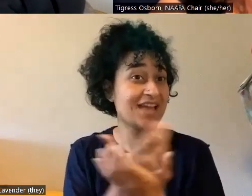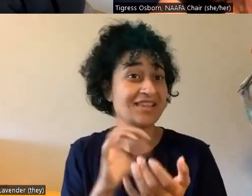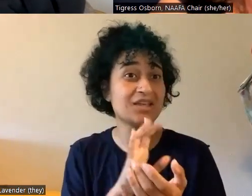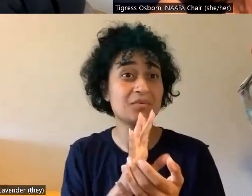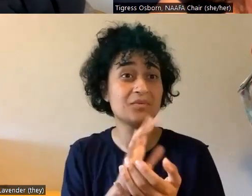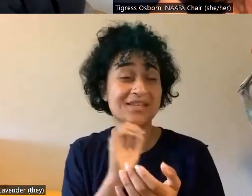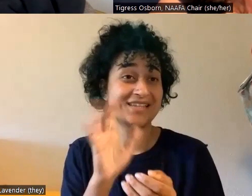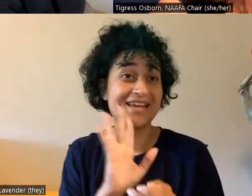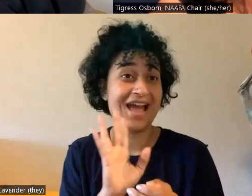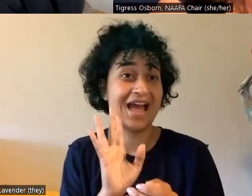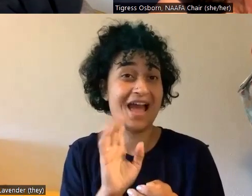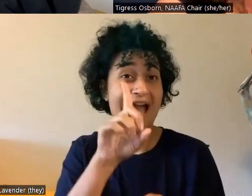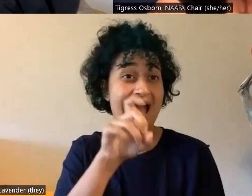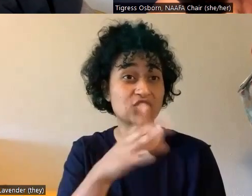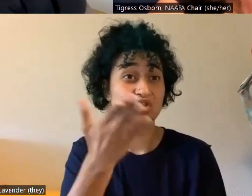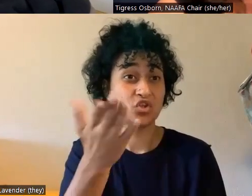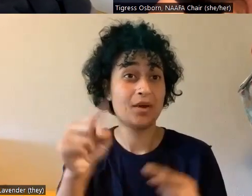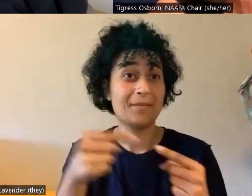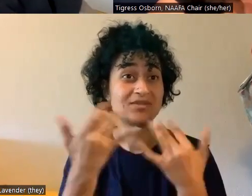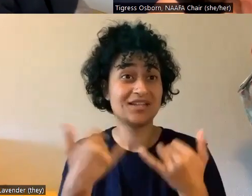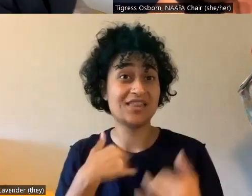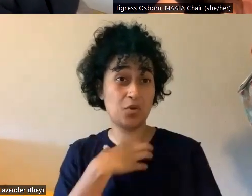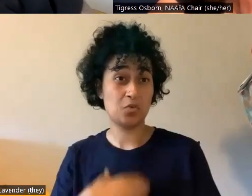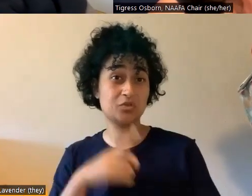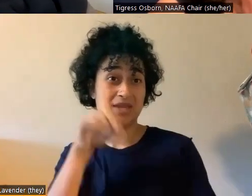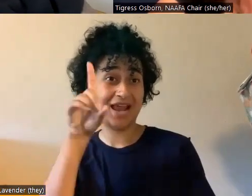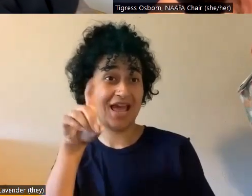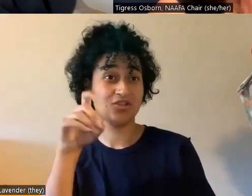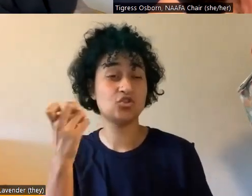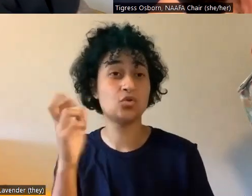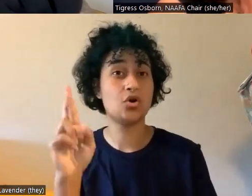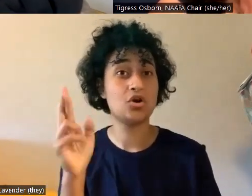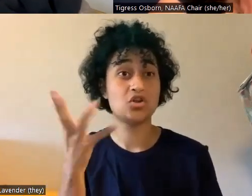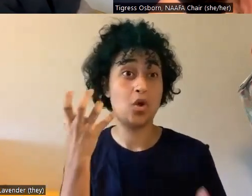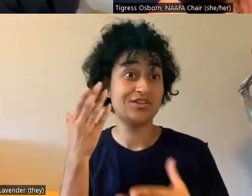you really, um, wish we had asked you or just really want to leave people with?